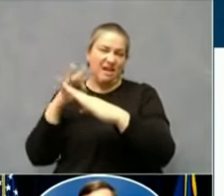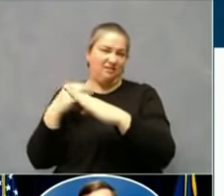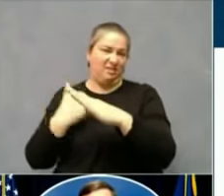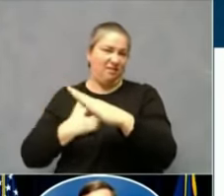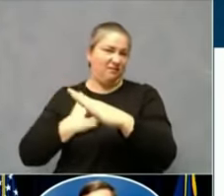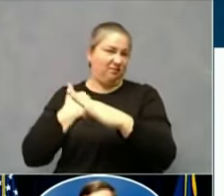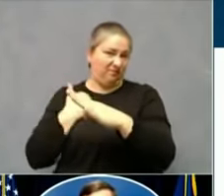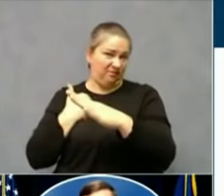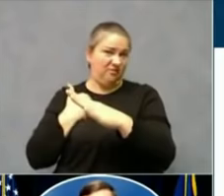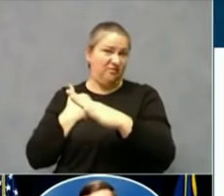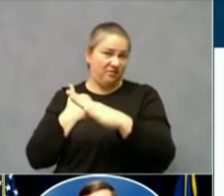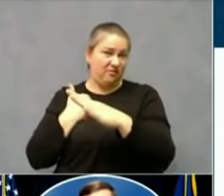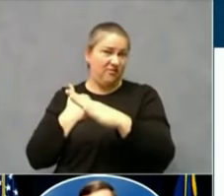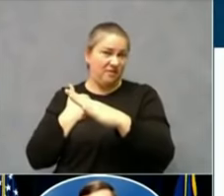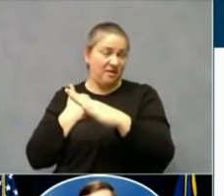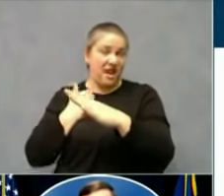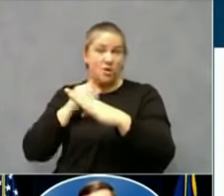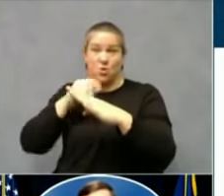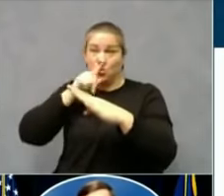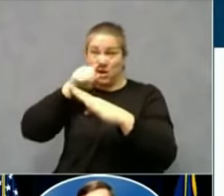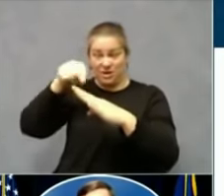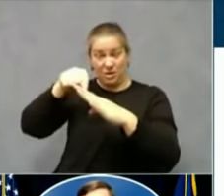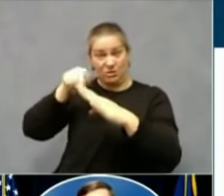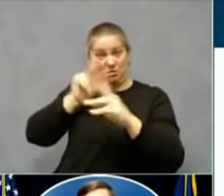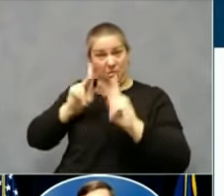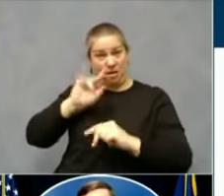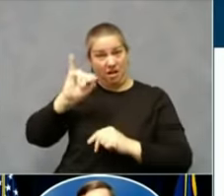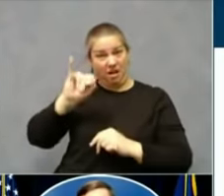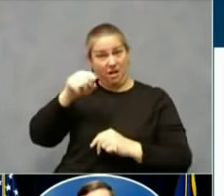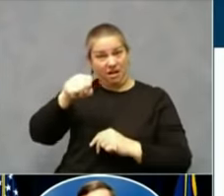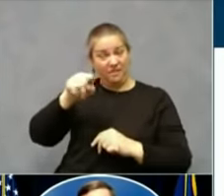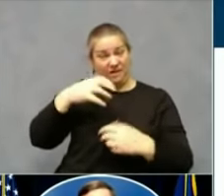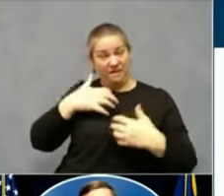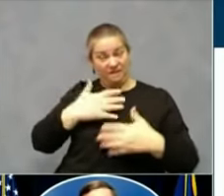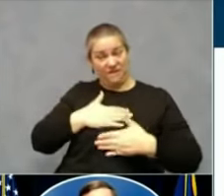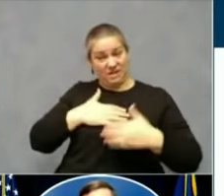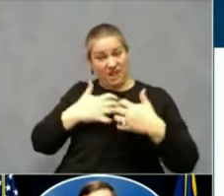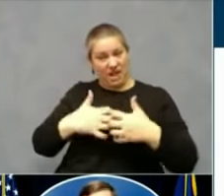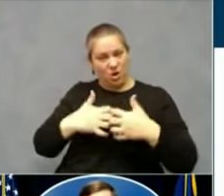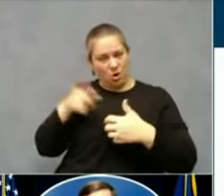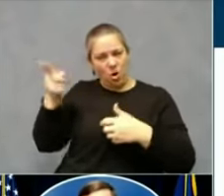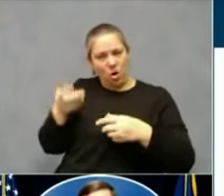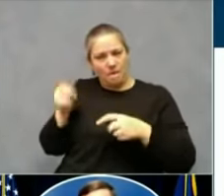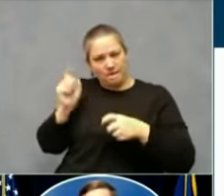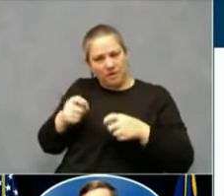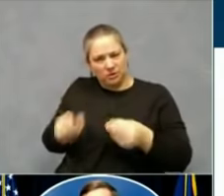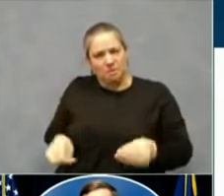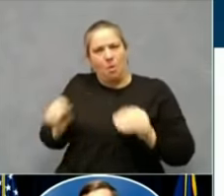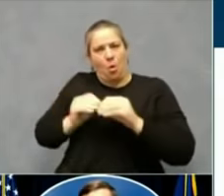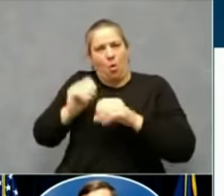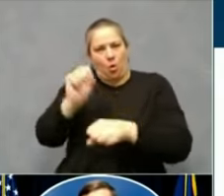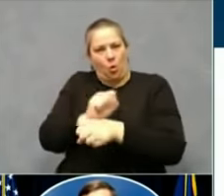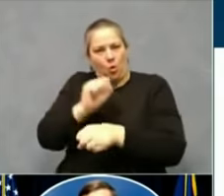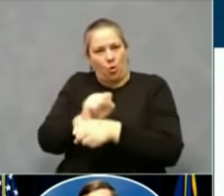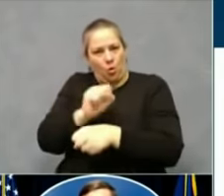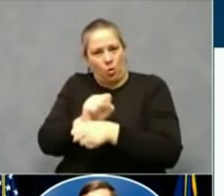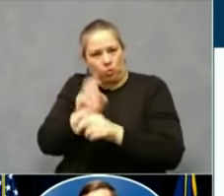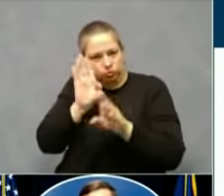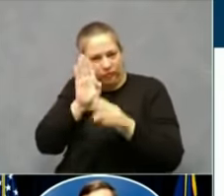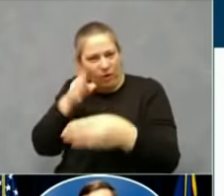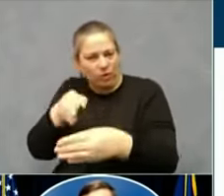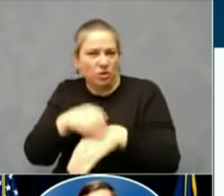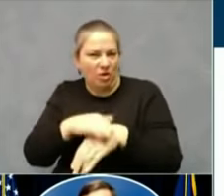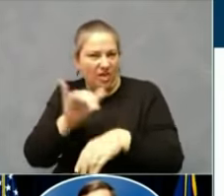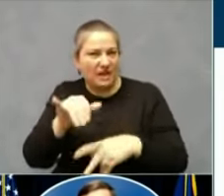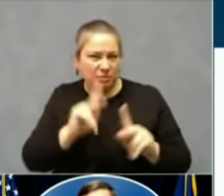than any other. So remember, we have more people now than ever because of the number of cases that need help